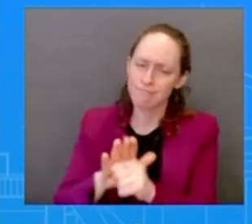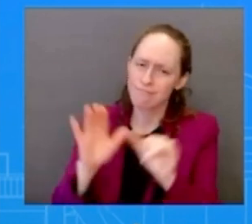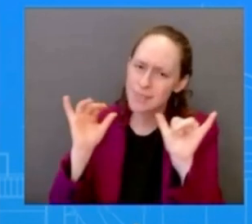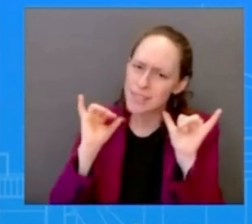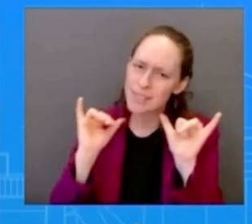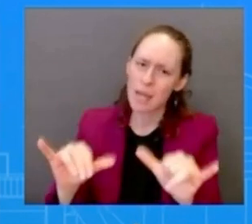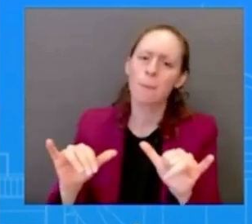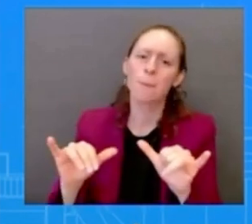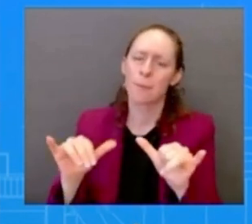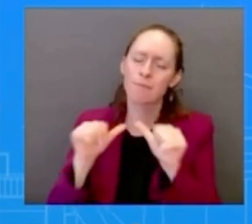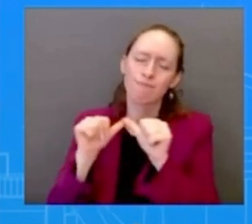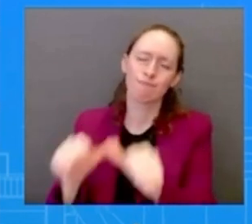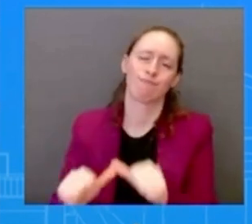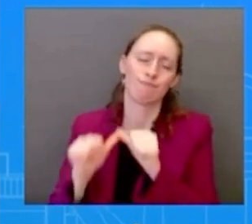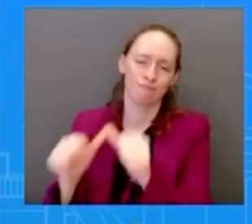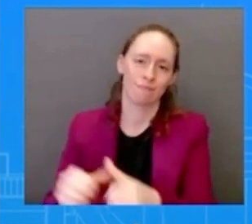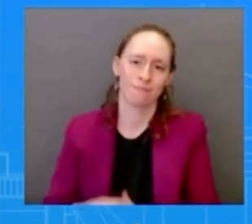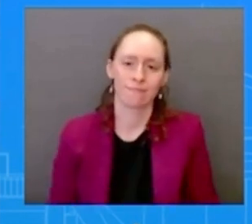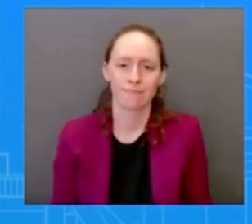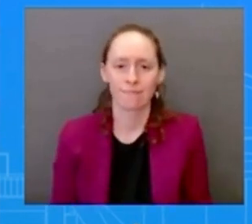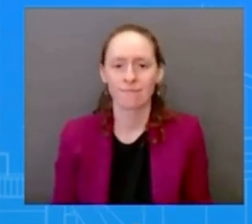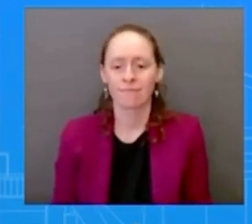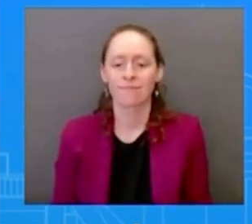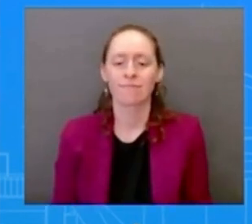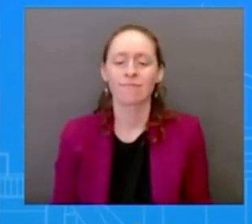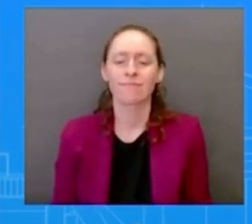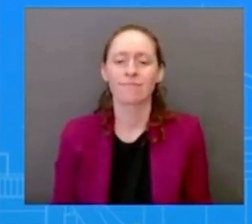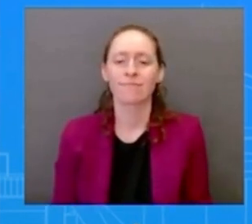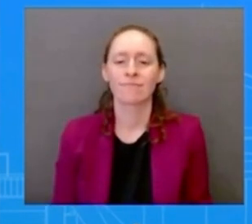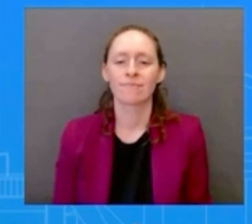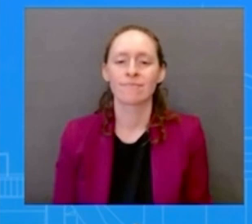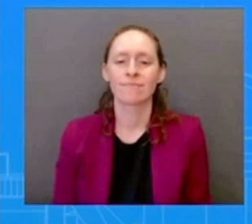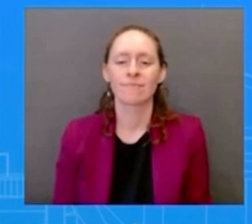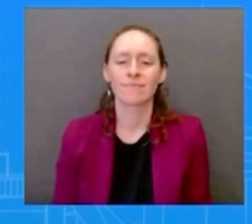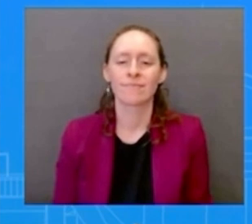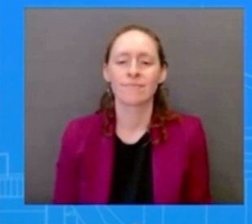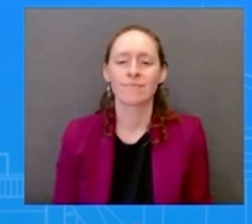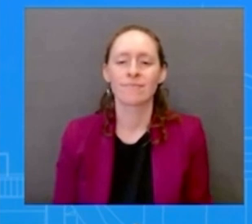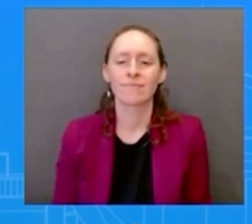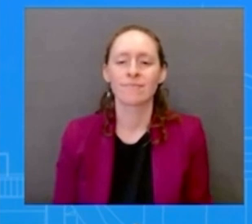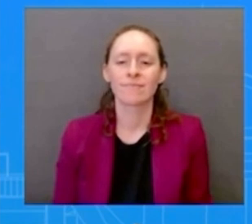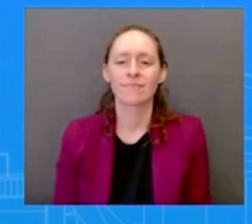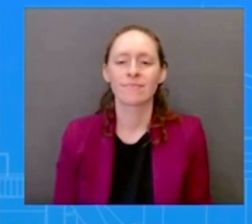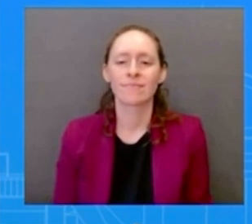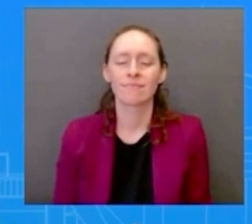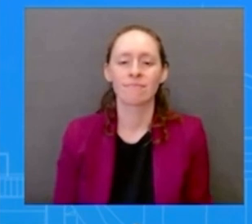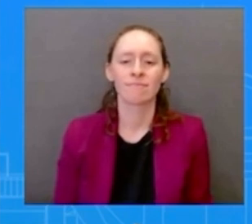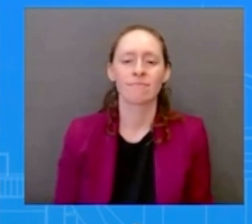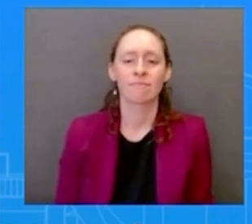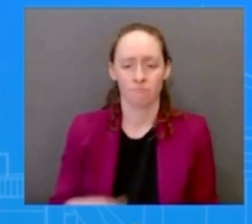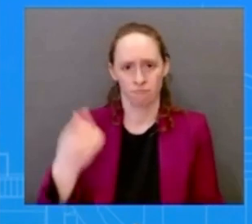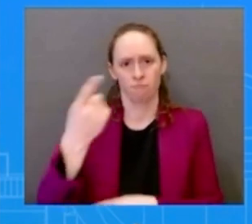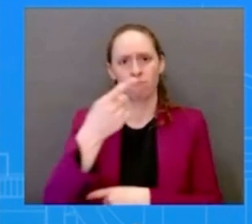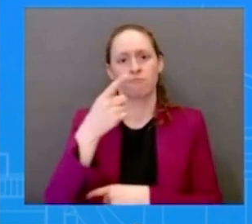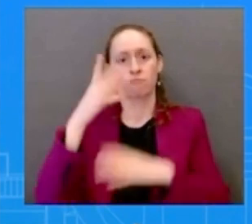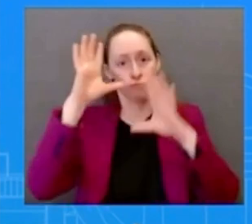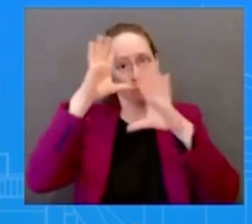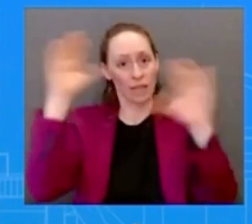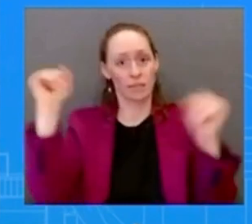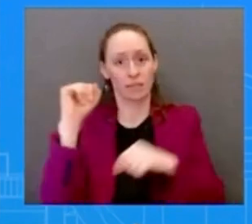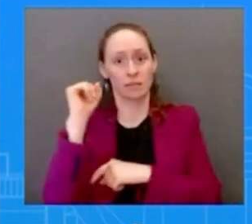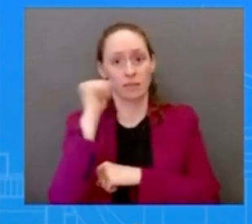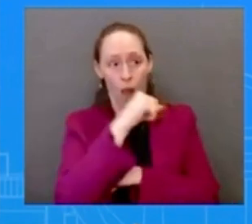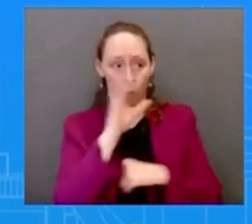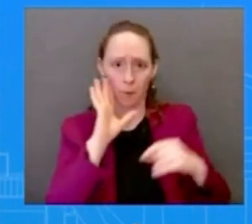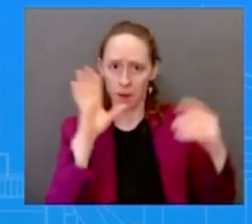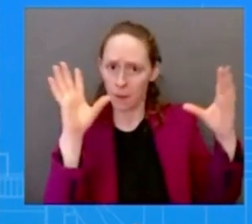um will any white house officials be meeting with the president of taiwan when she's here in a couple weeks and is there still concerns that there could be fallout for for